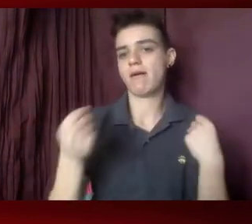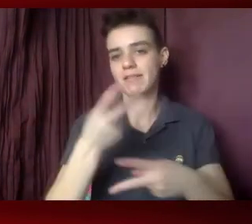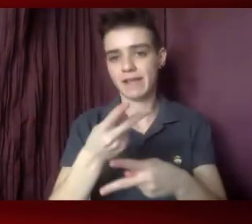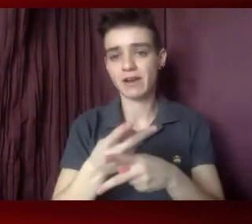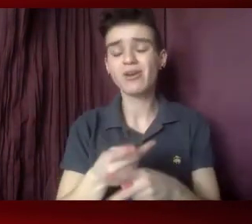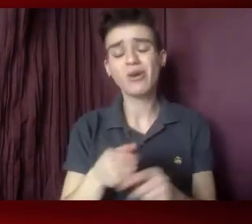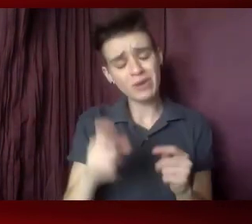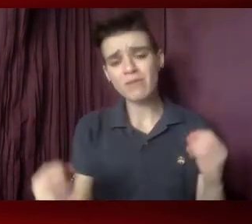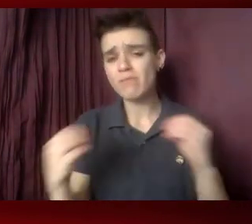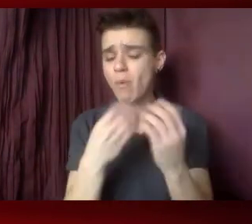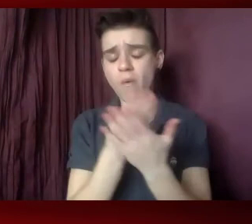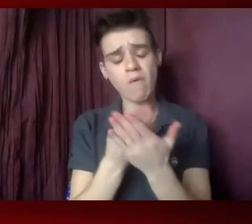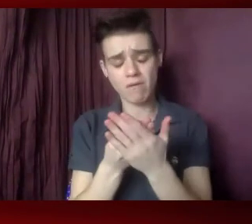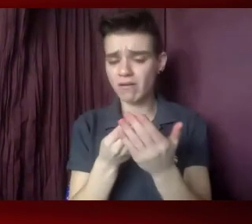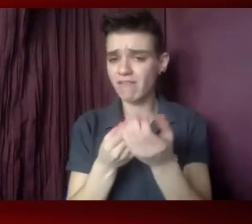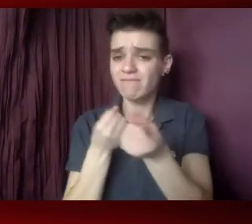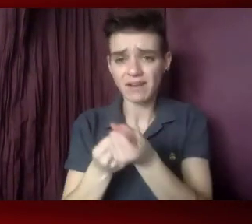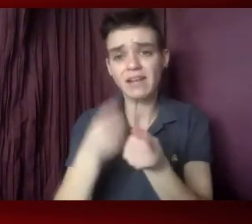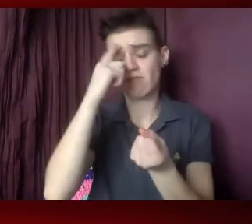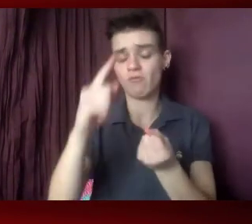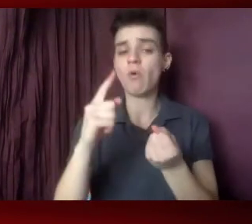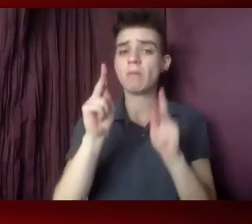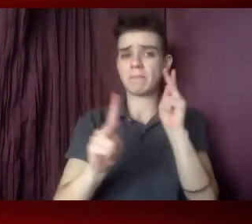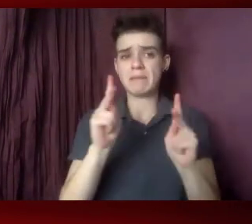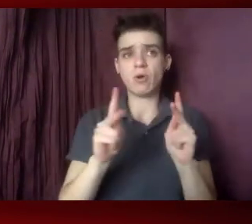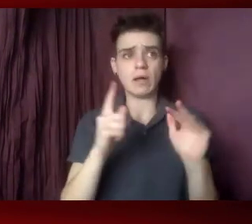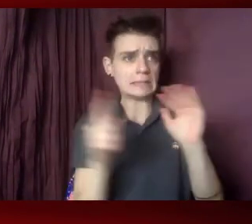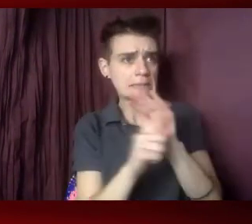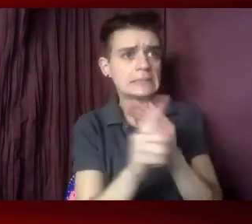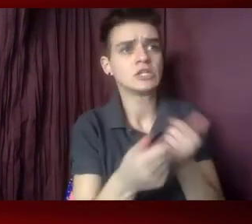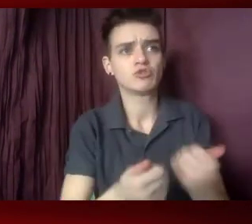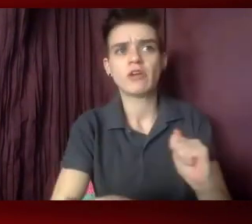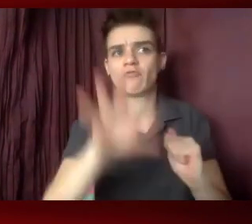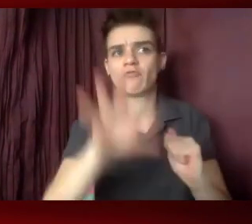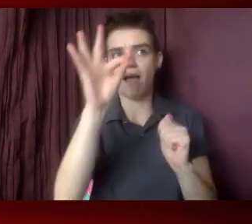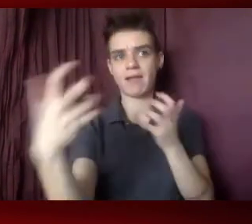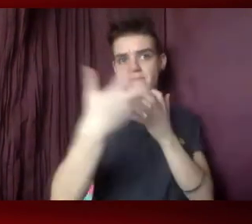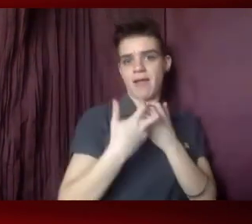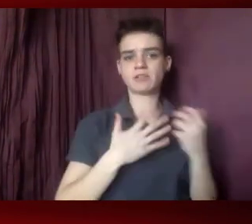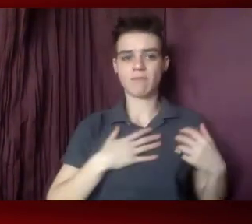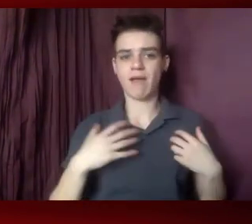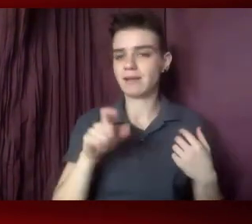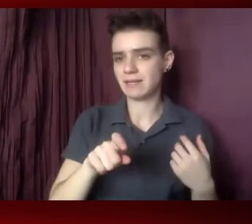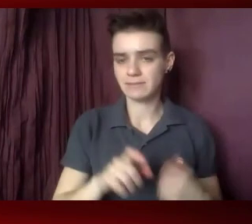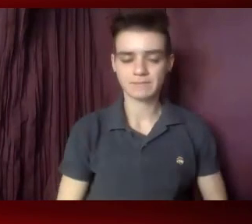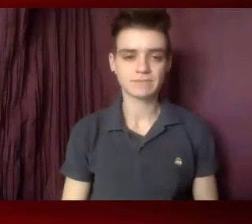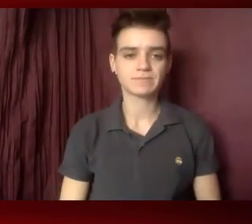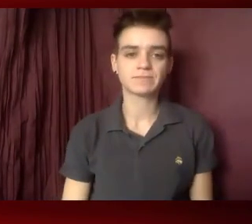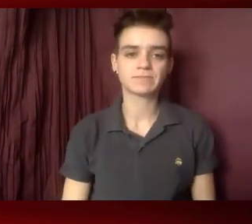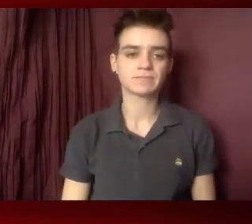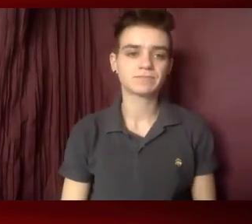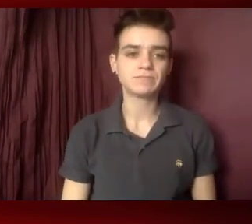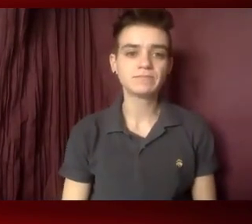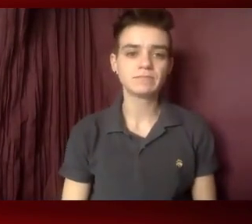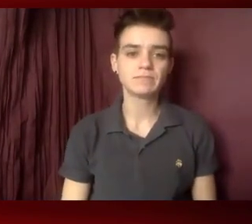navigators to help people understand and pick a plan that works for their health needs. And the navigators who